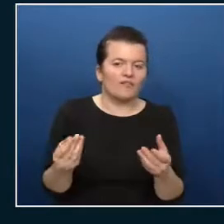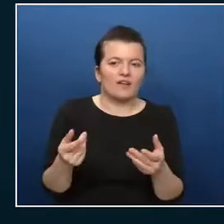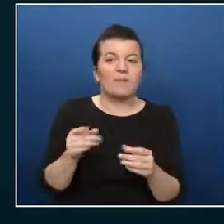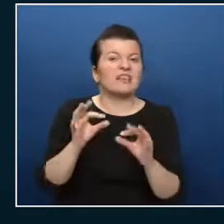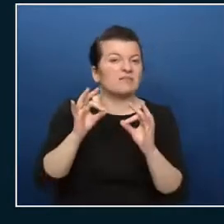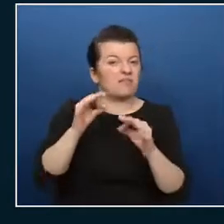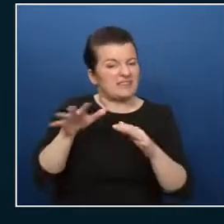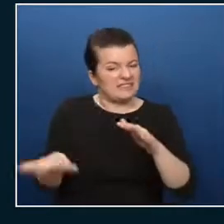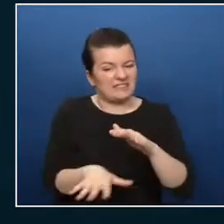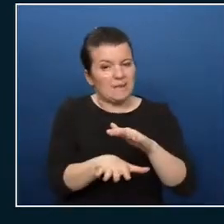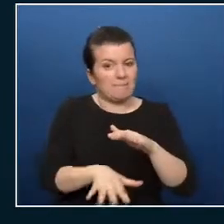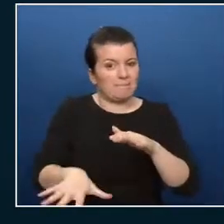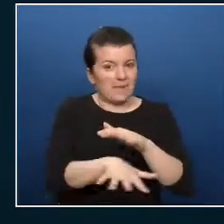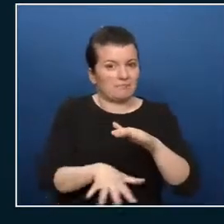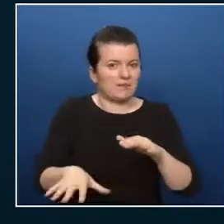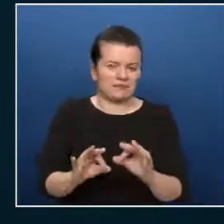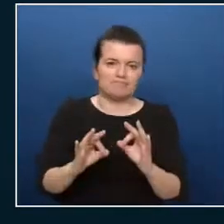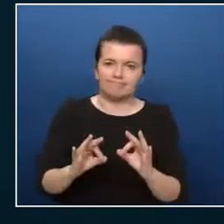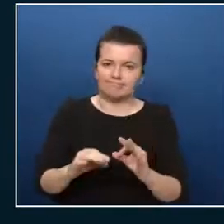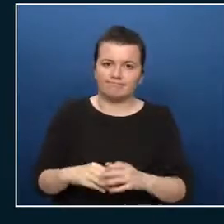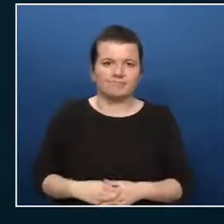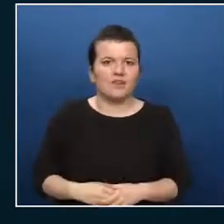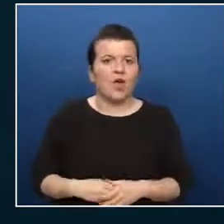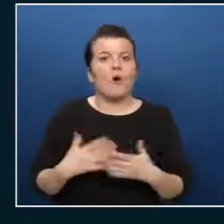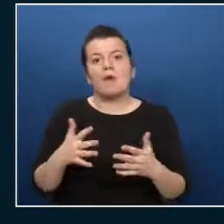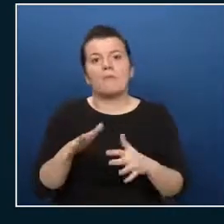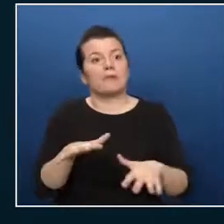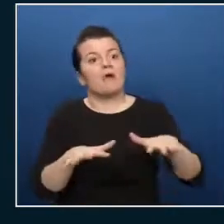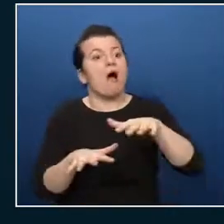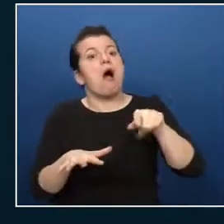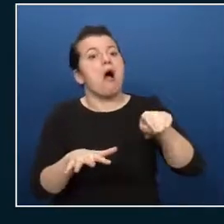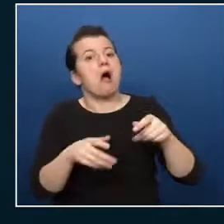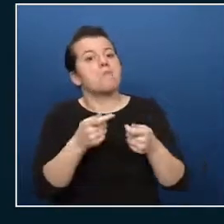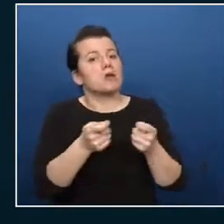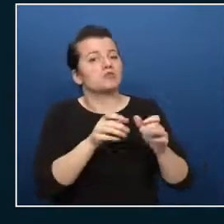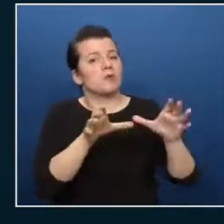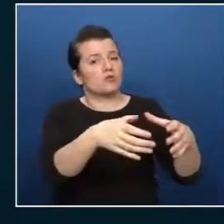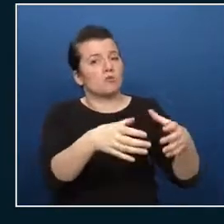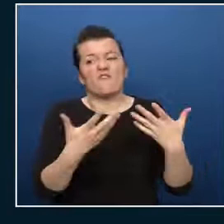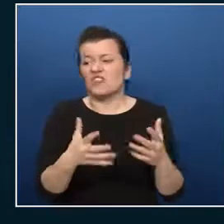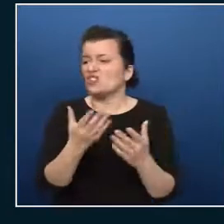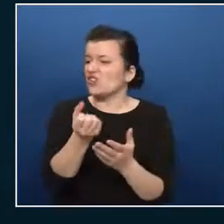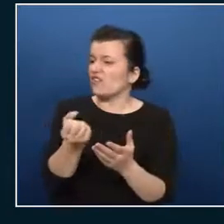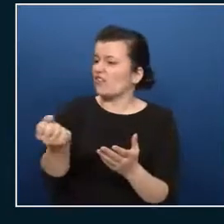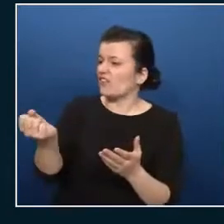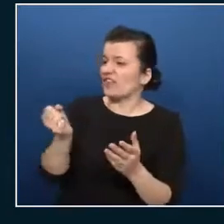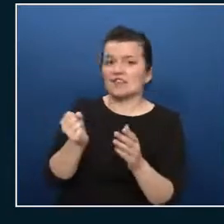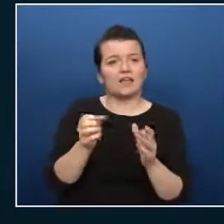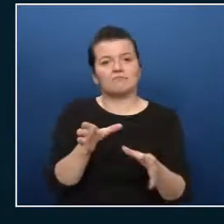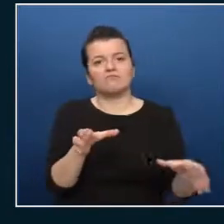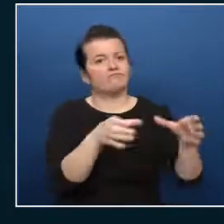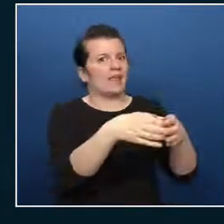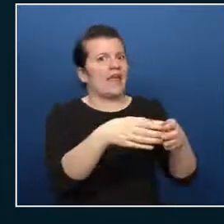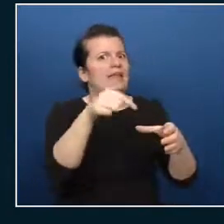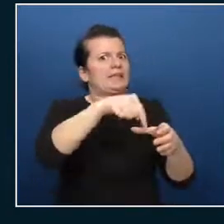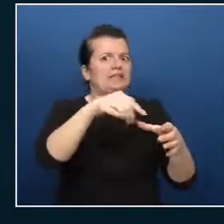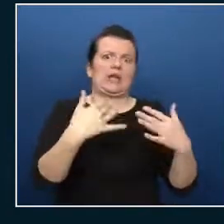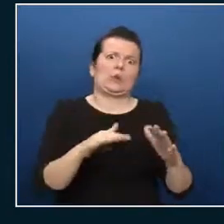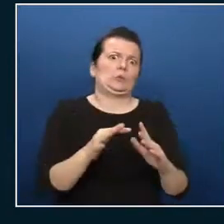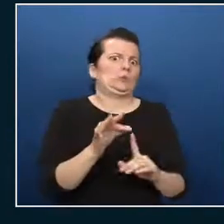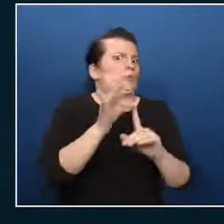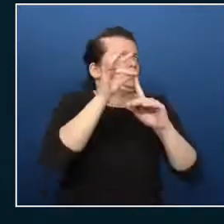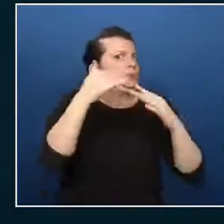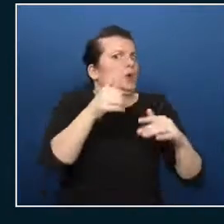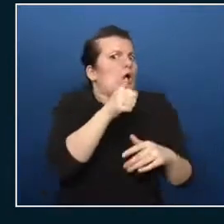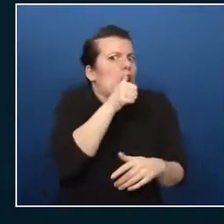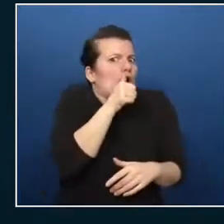maybe we have to create a another management group next to create the stuff we already have because this is like an extra confidential zone or whatever